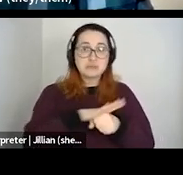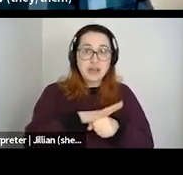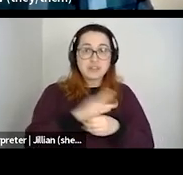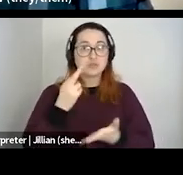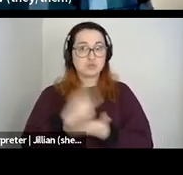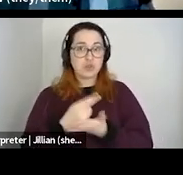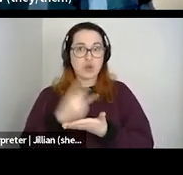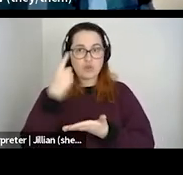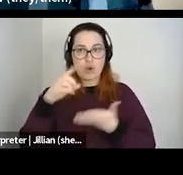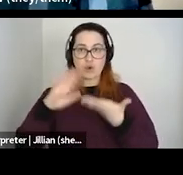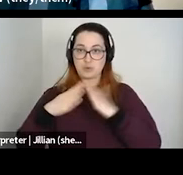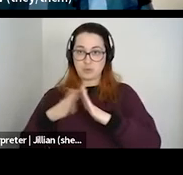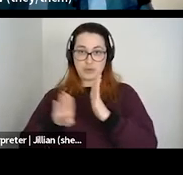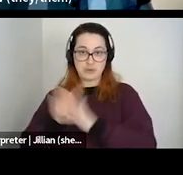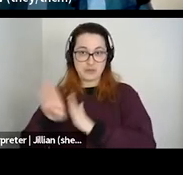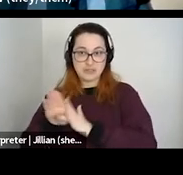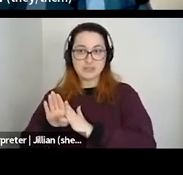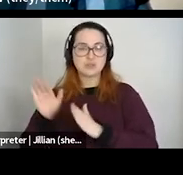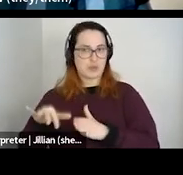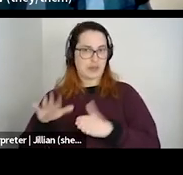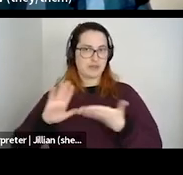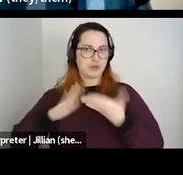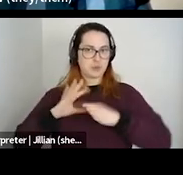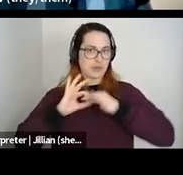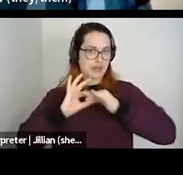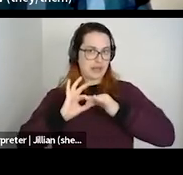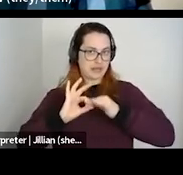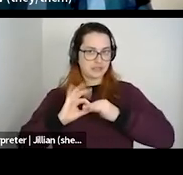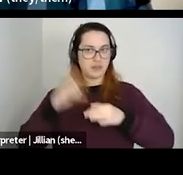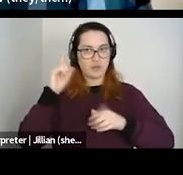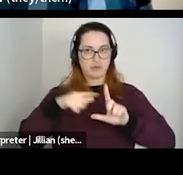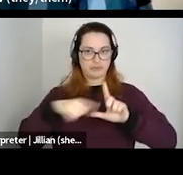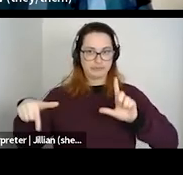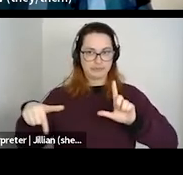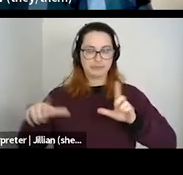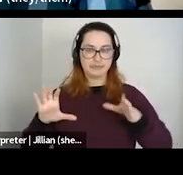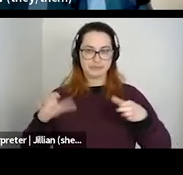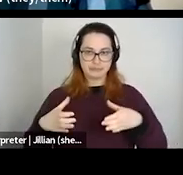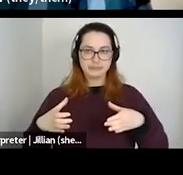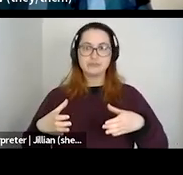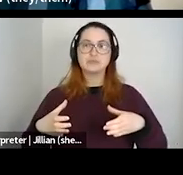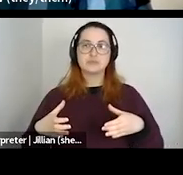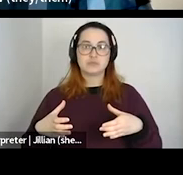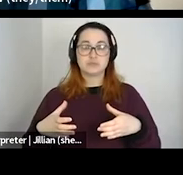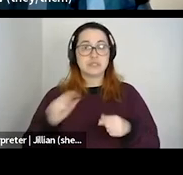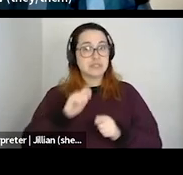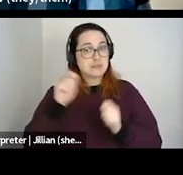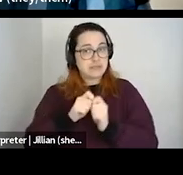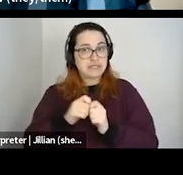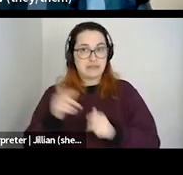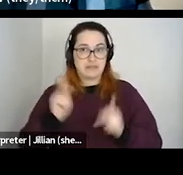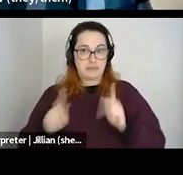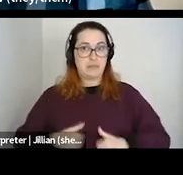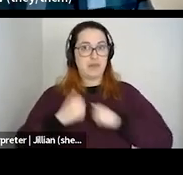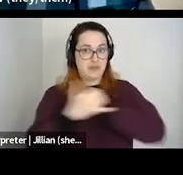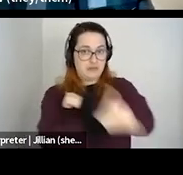community buildings, that's our community connections for 2SLGBTQIA plus folks, especially for those who are living rurally.